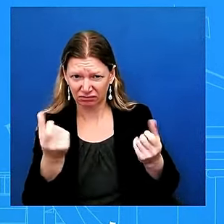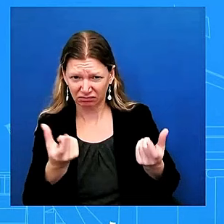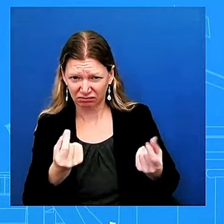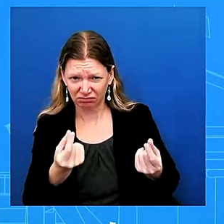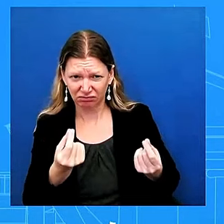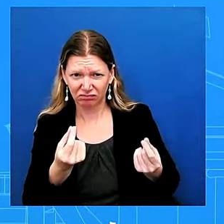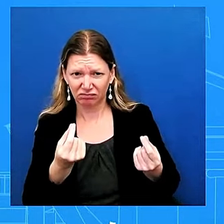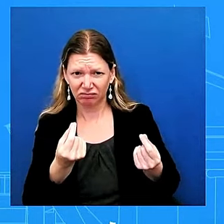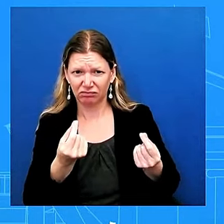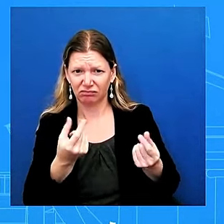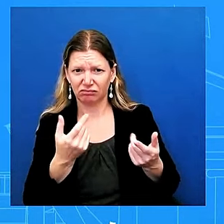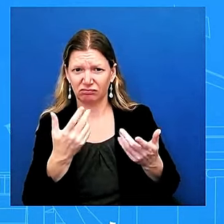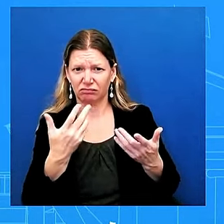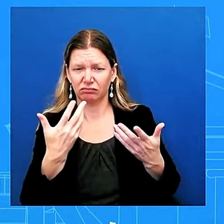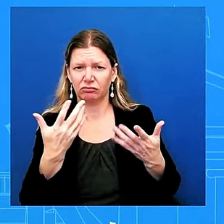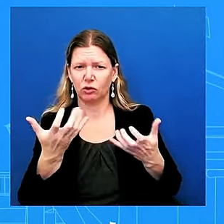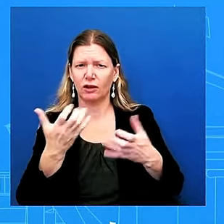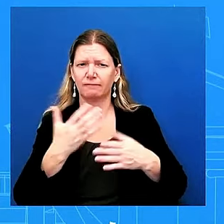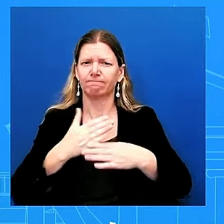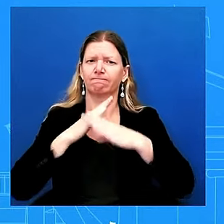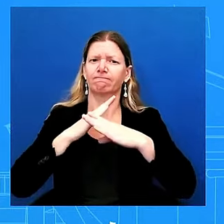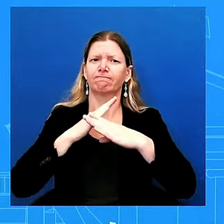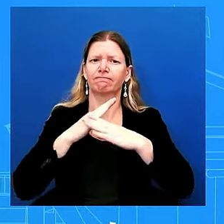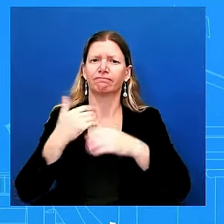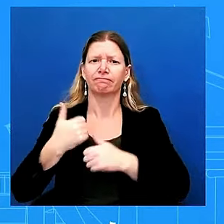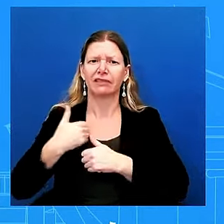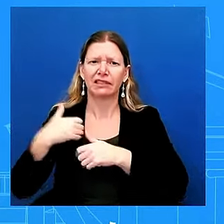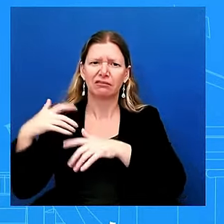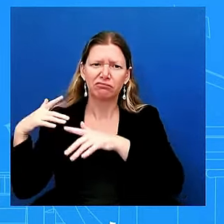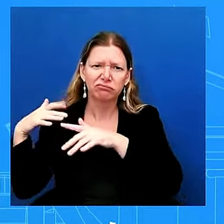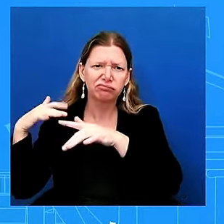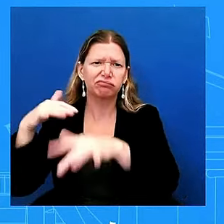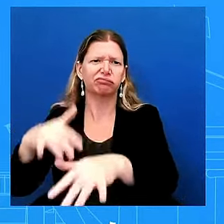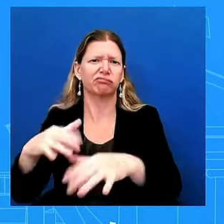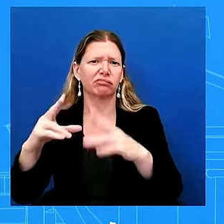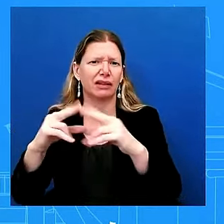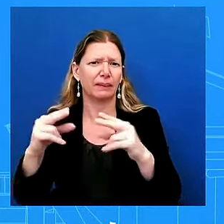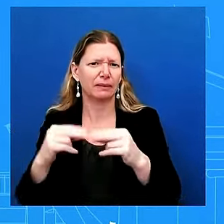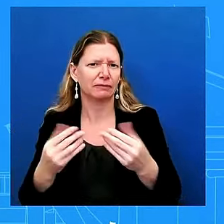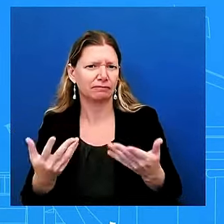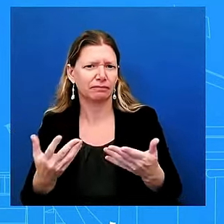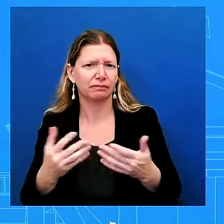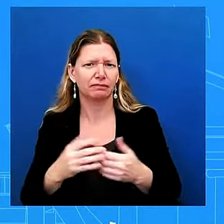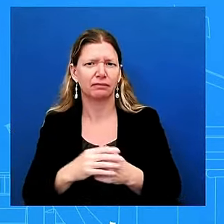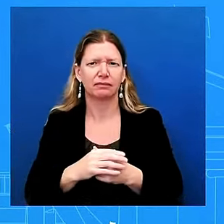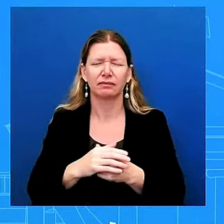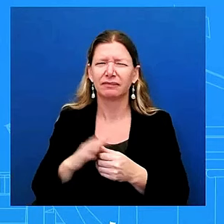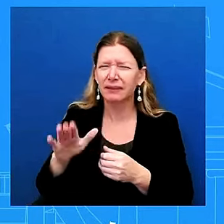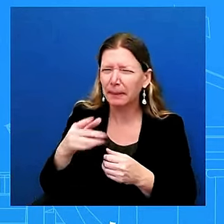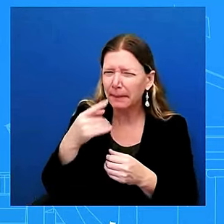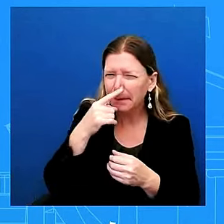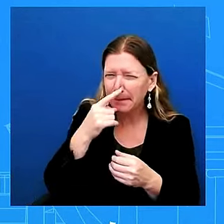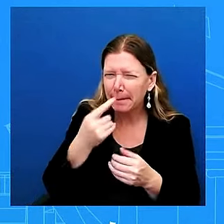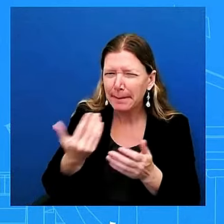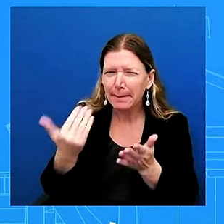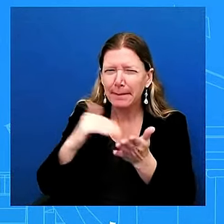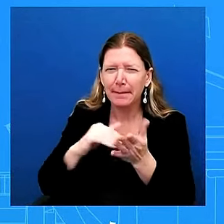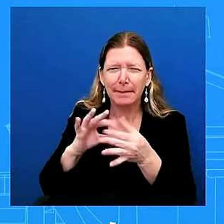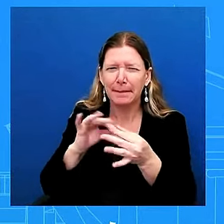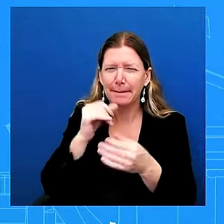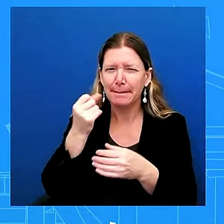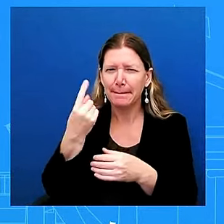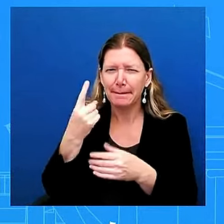so say that what say that one more time so this morning president biden said that he was comfortable with them stopping about